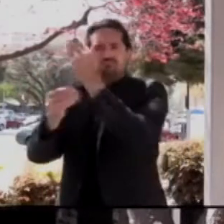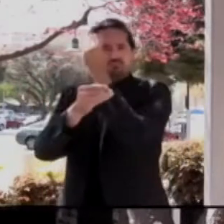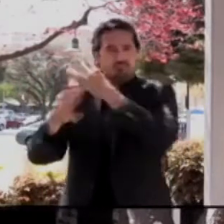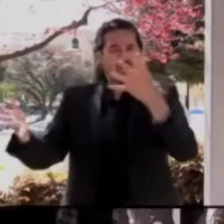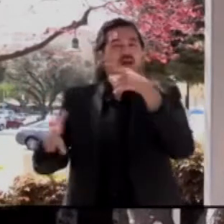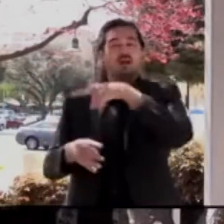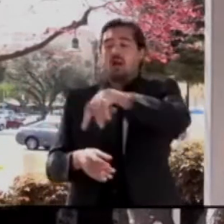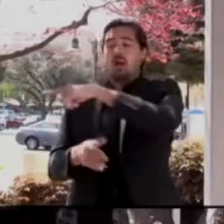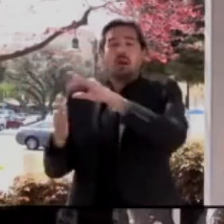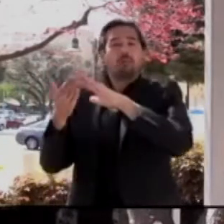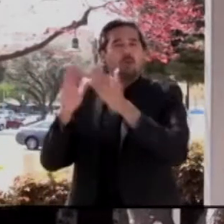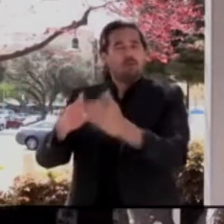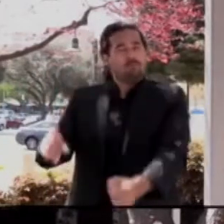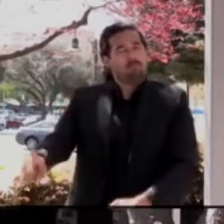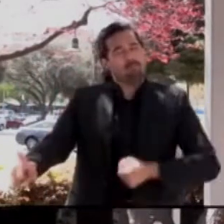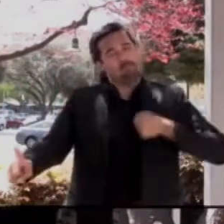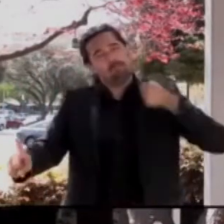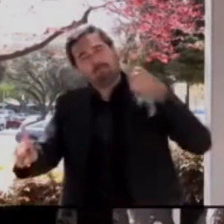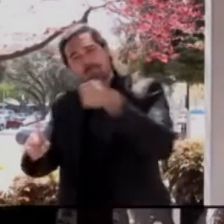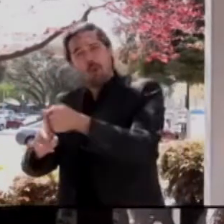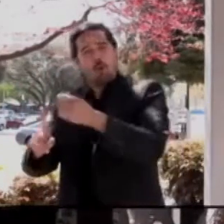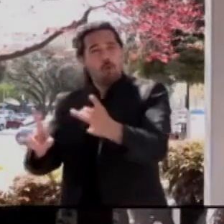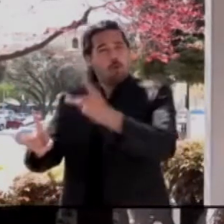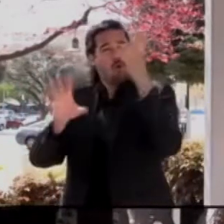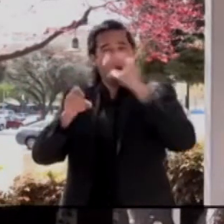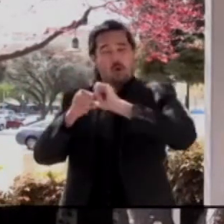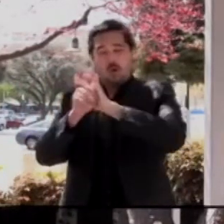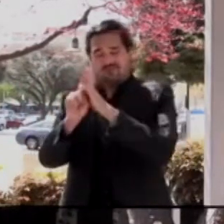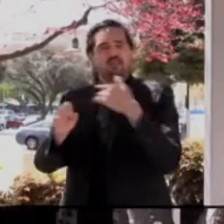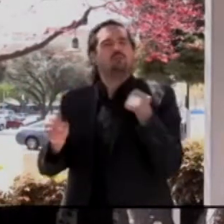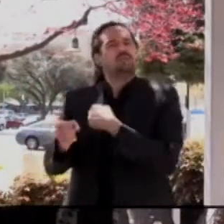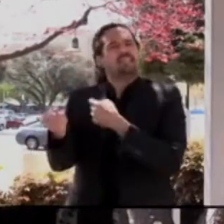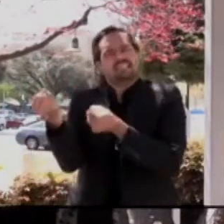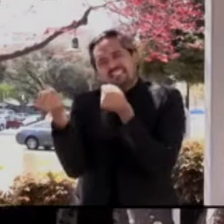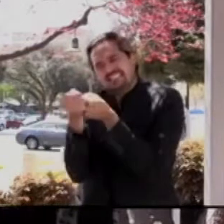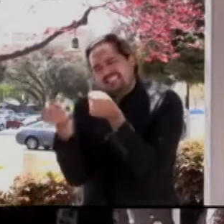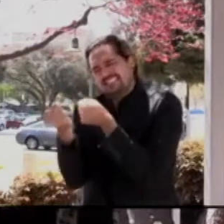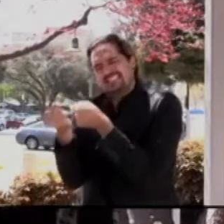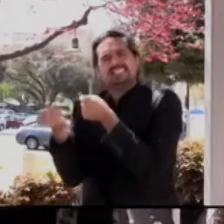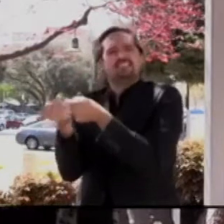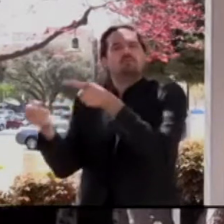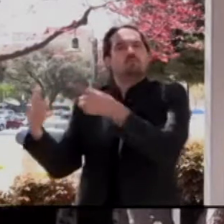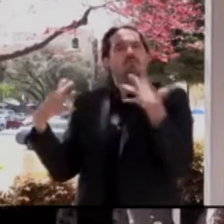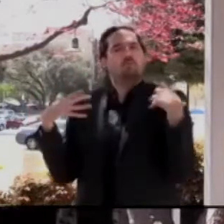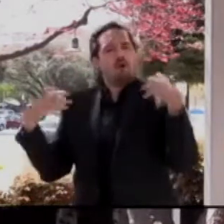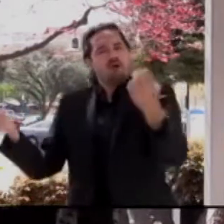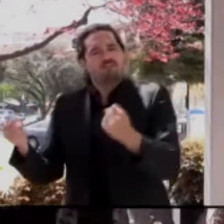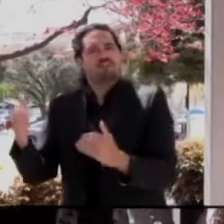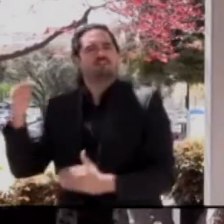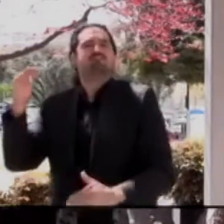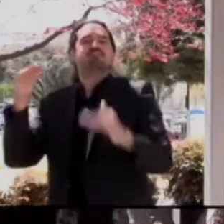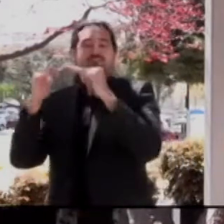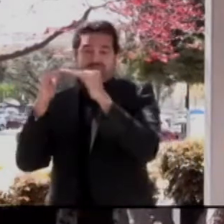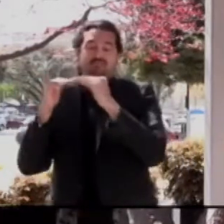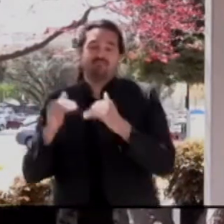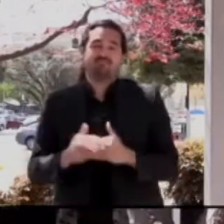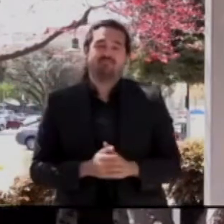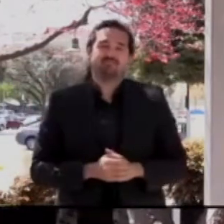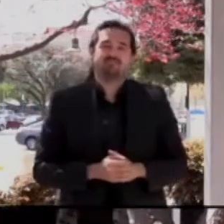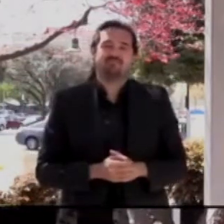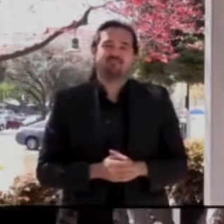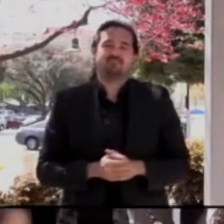success of our county in the fight against COVID-19. At this time, I am going to introduce Supervisor Cindy Chavez. Thank you.